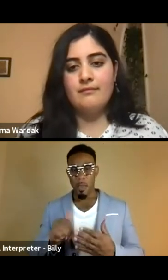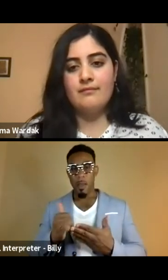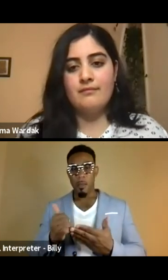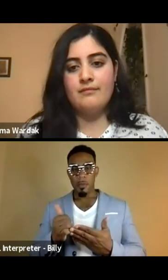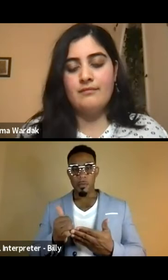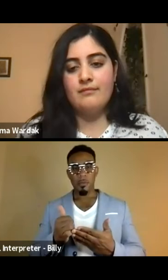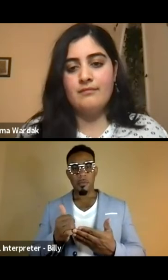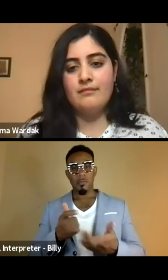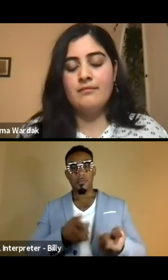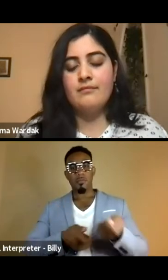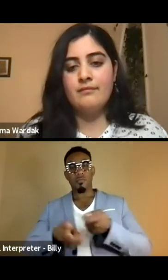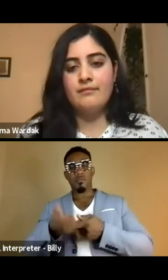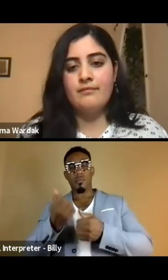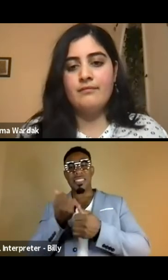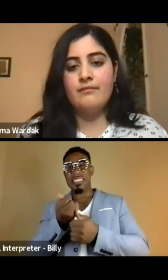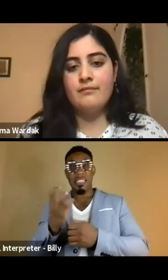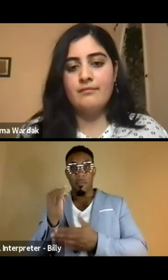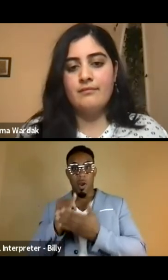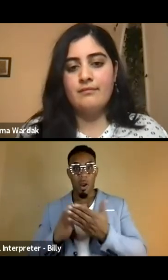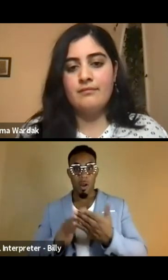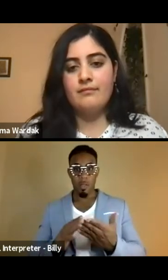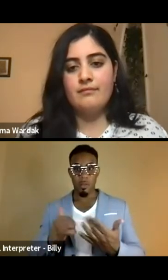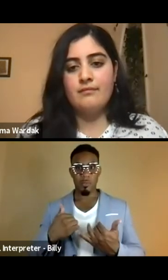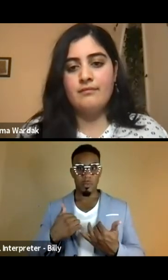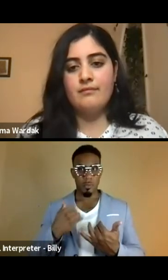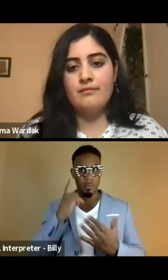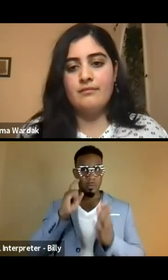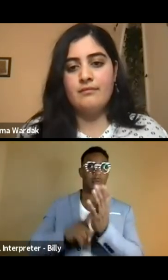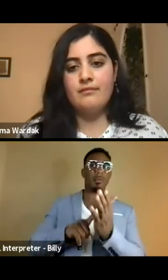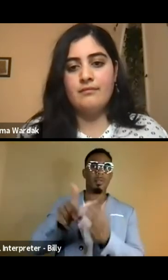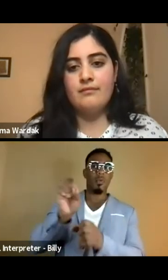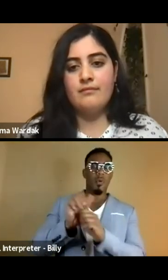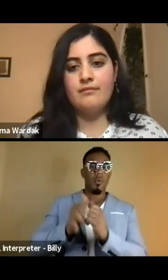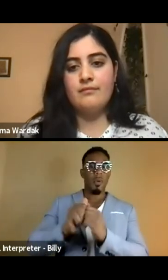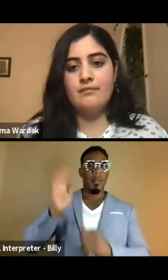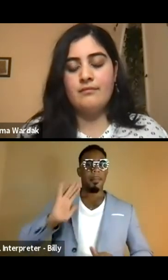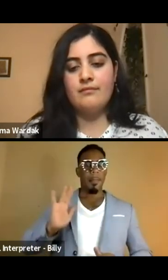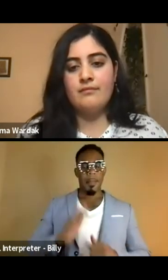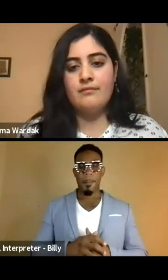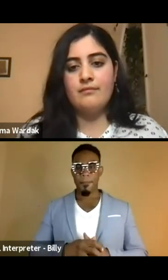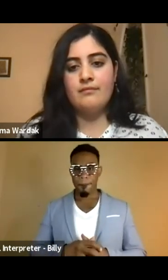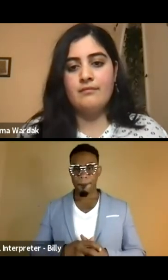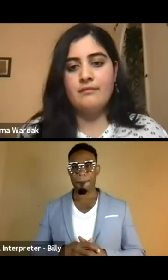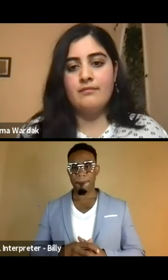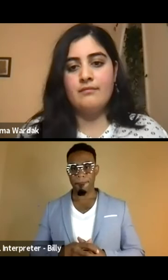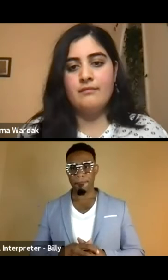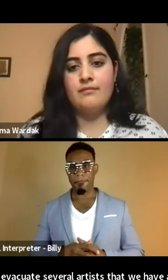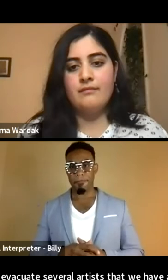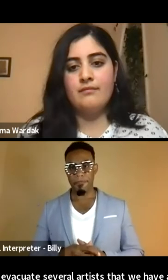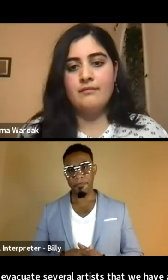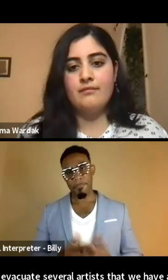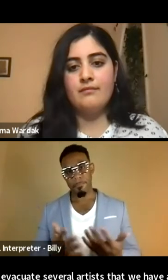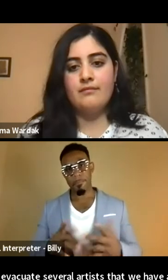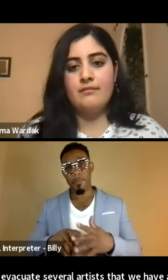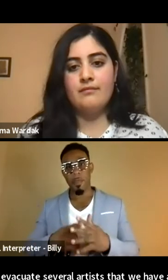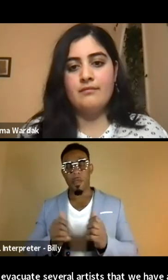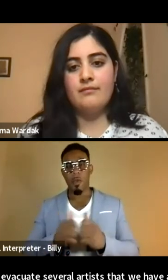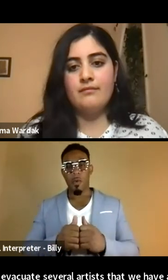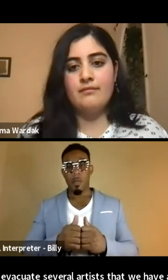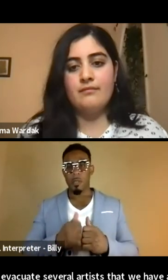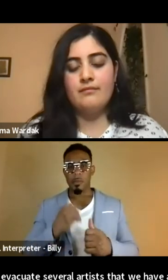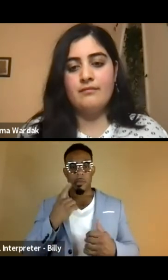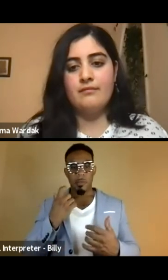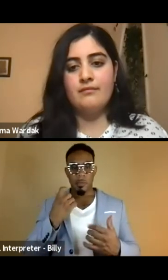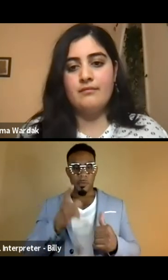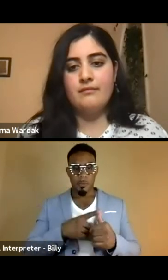several artists that we have worked with in the past. Um, so it started with just,